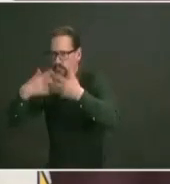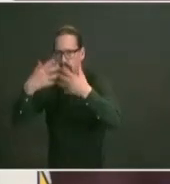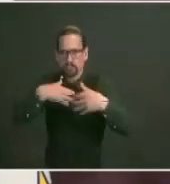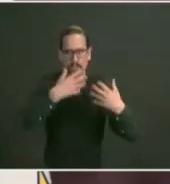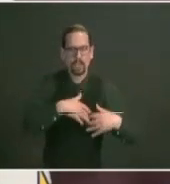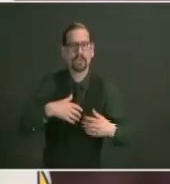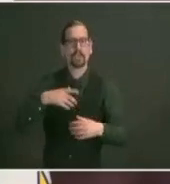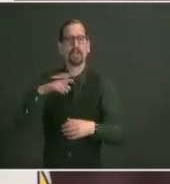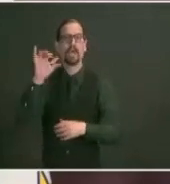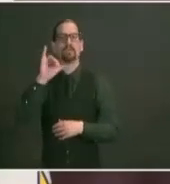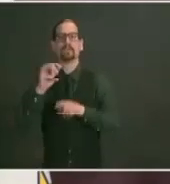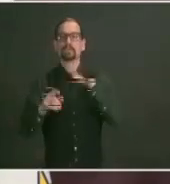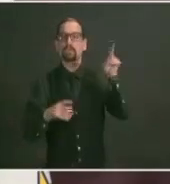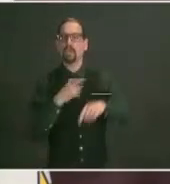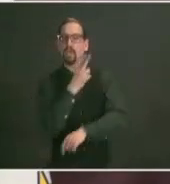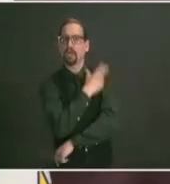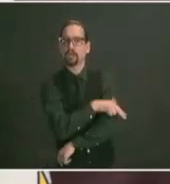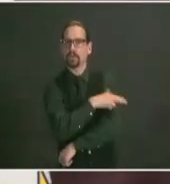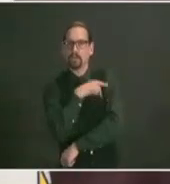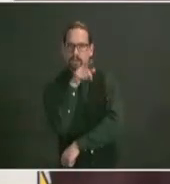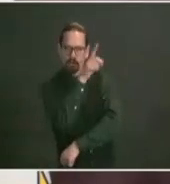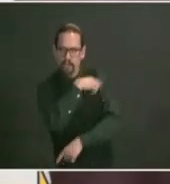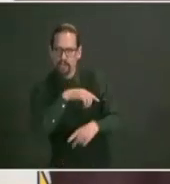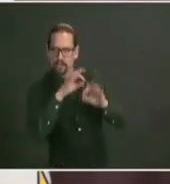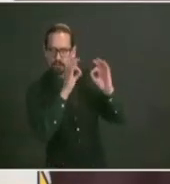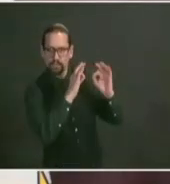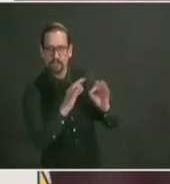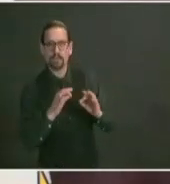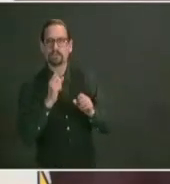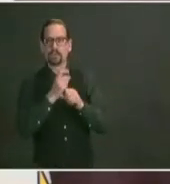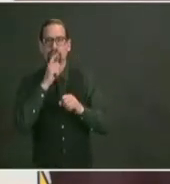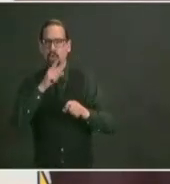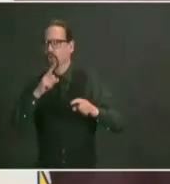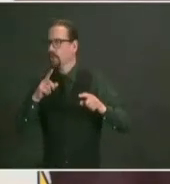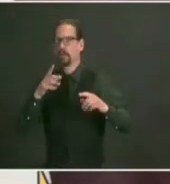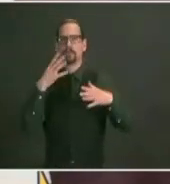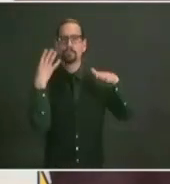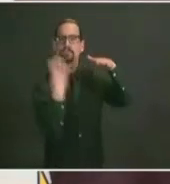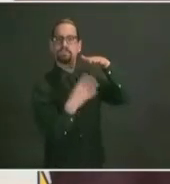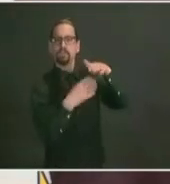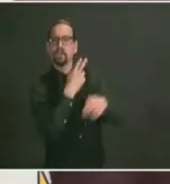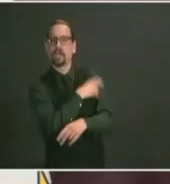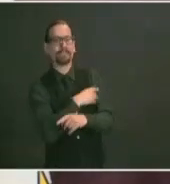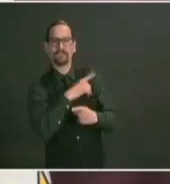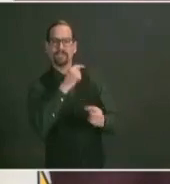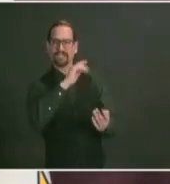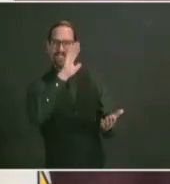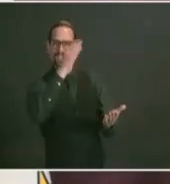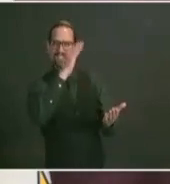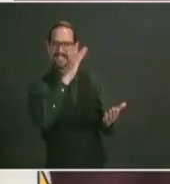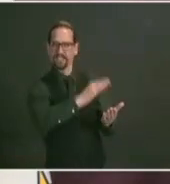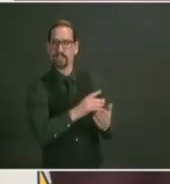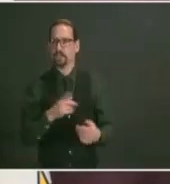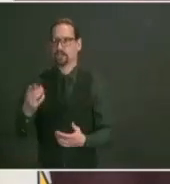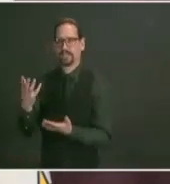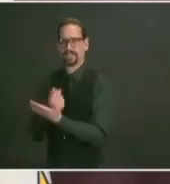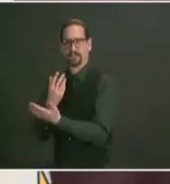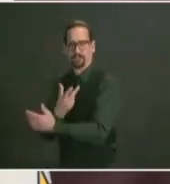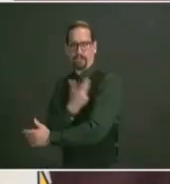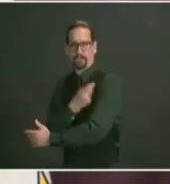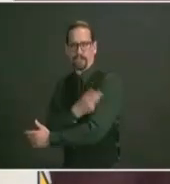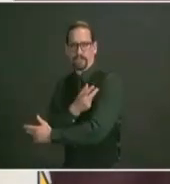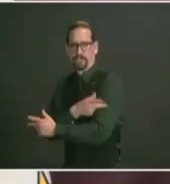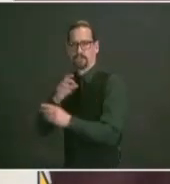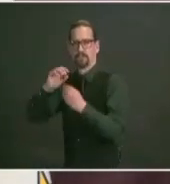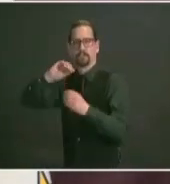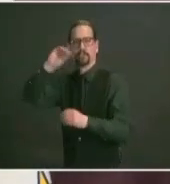access to vaccines and with the governor's leadership we will continue to advance our high density community